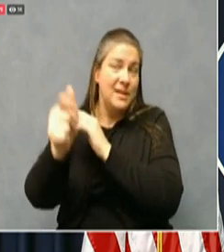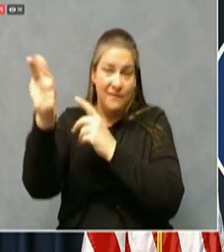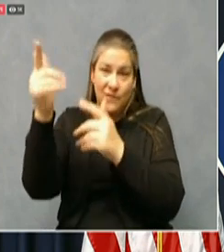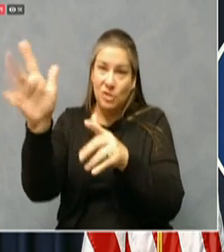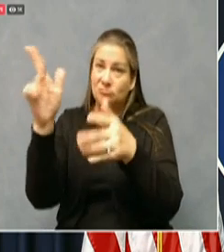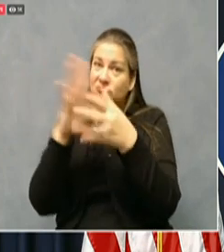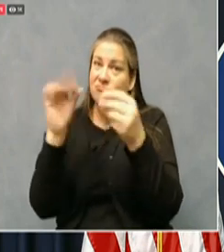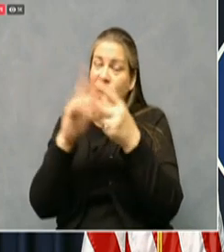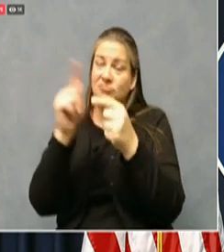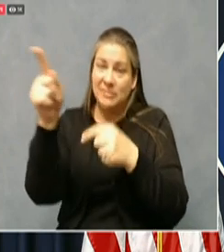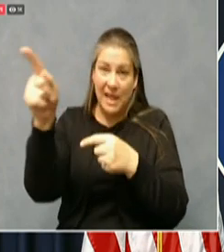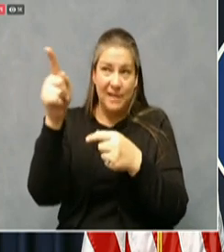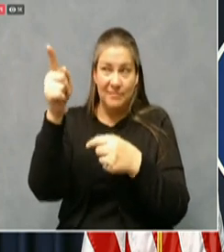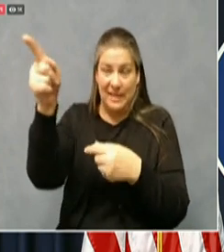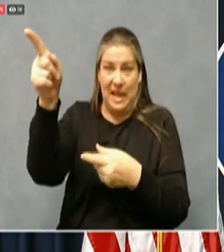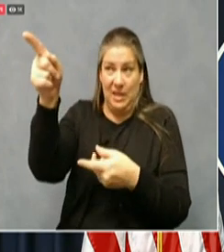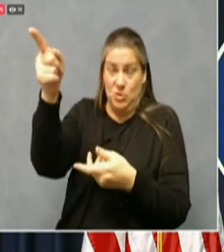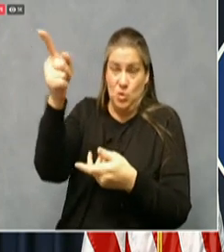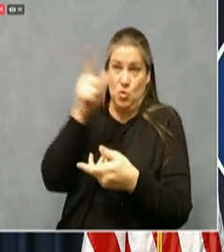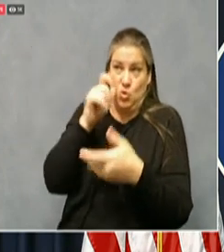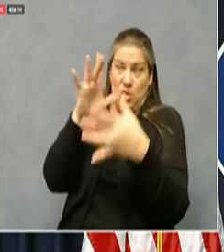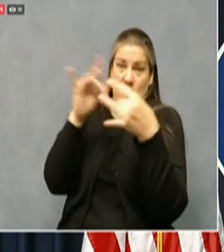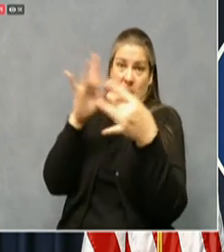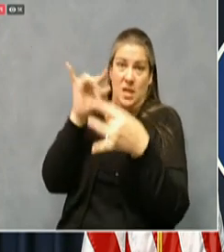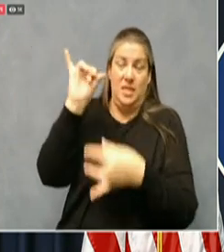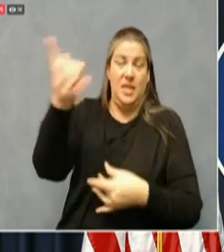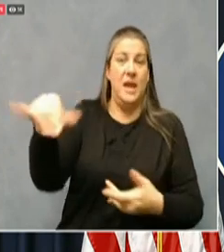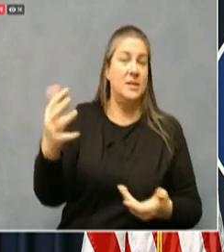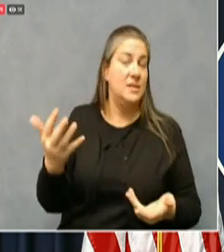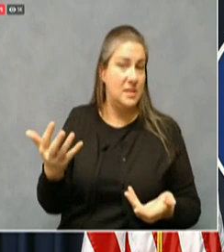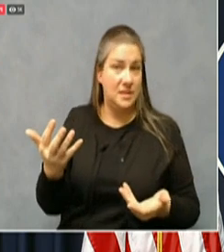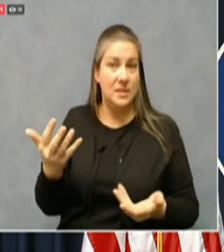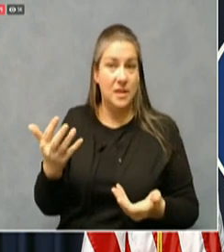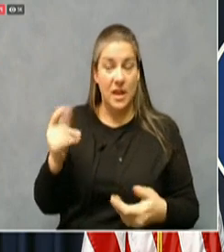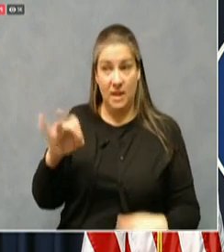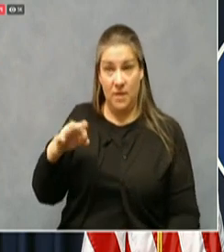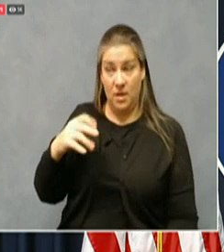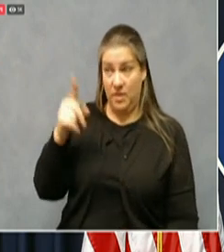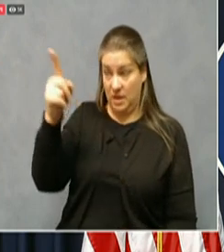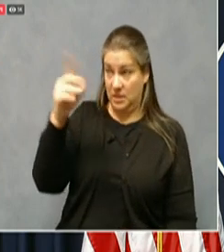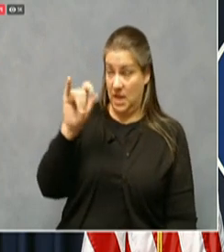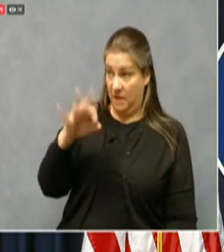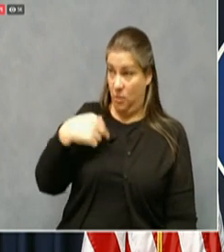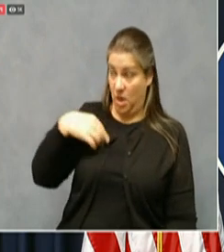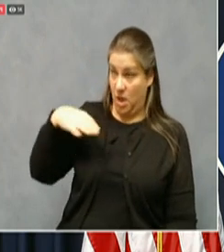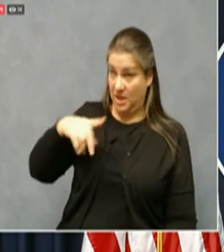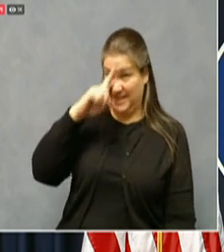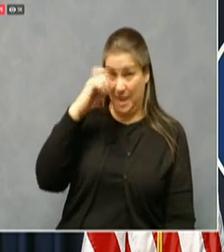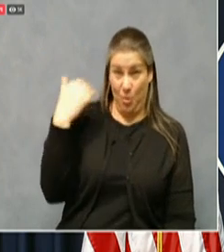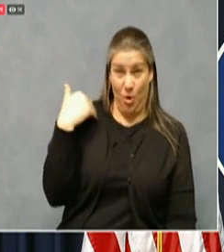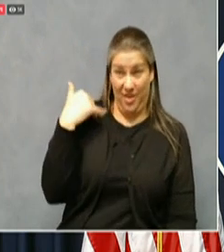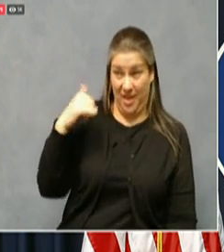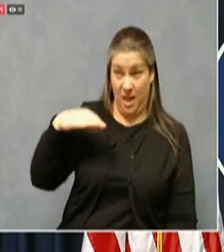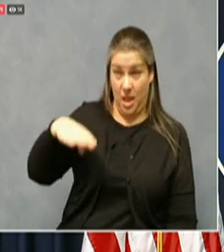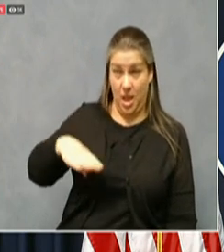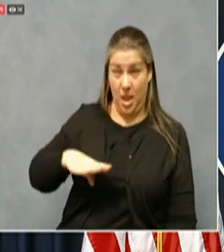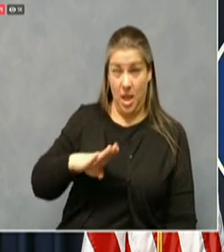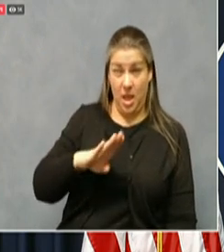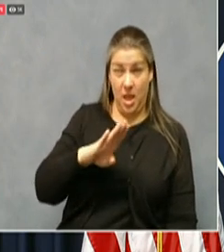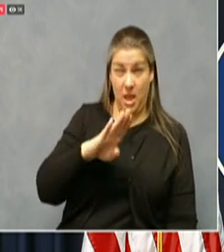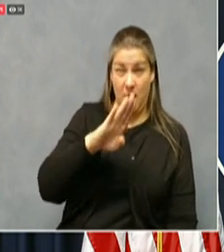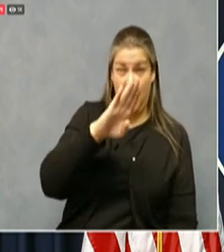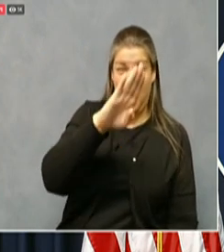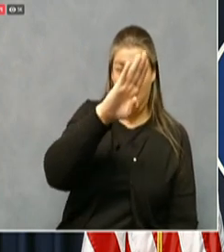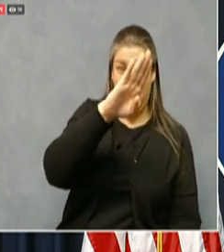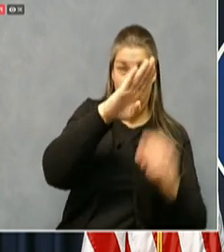stopped the first two surges, especially the summer surge. It's what was empirically shown in the steps that Texas